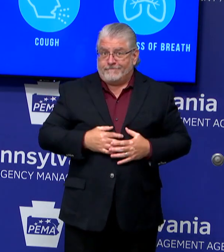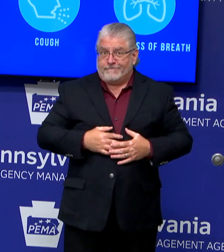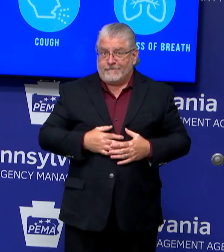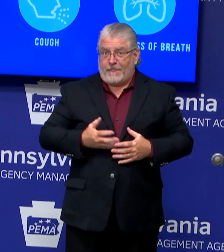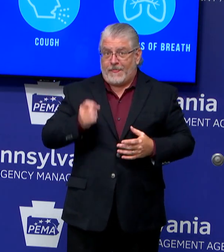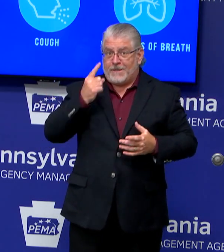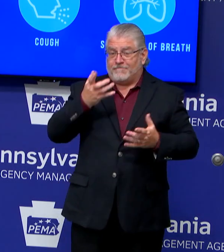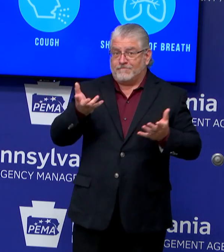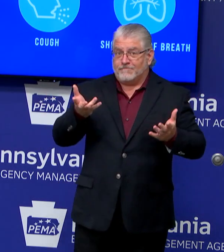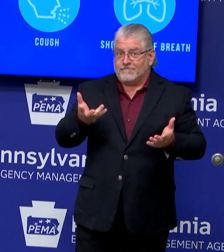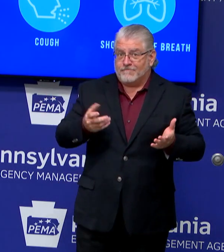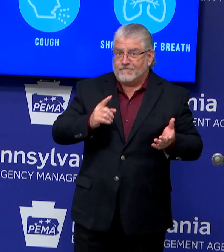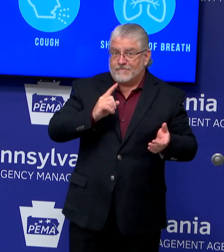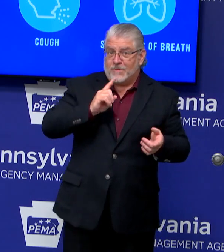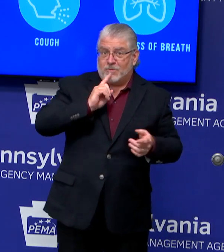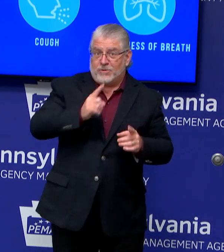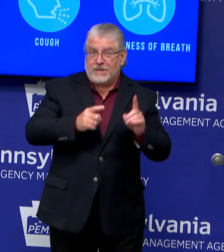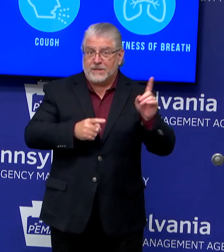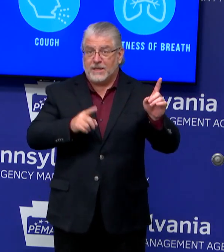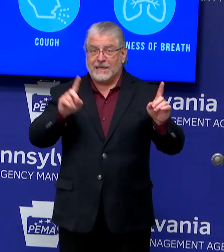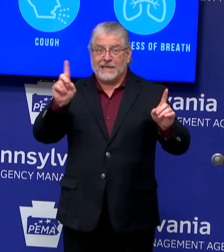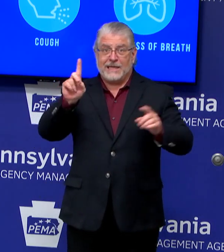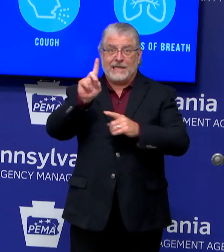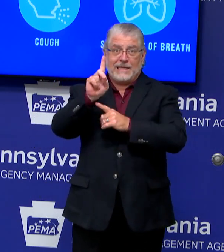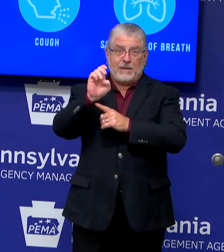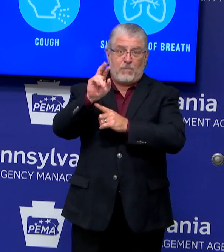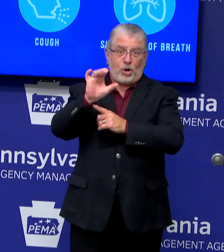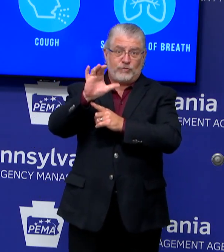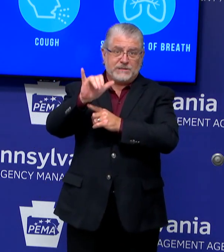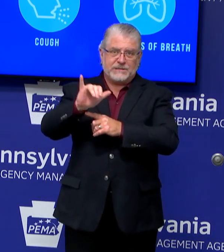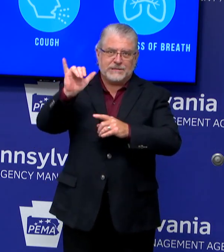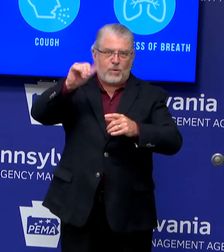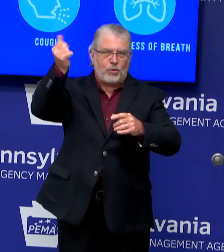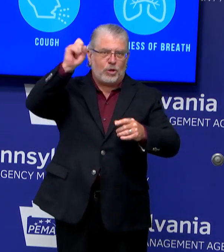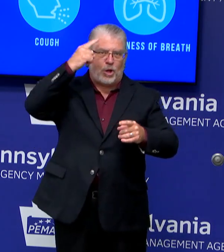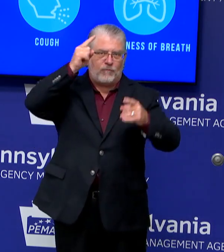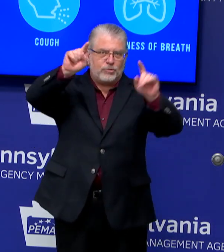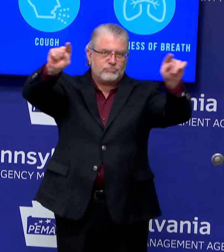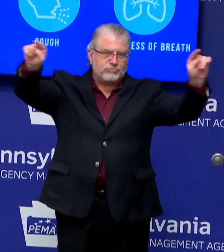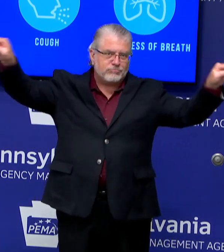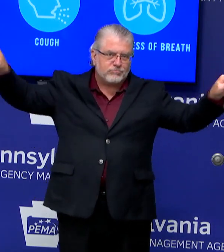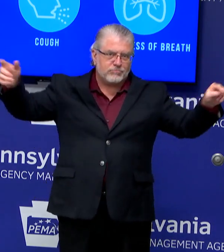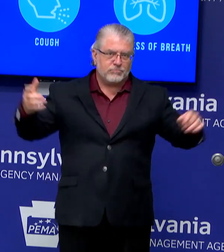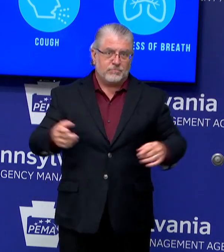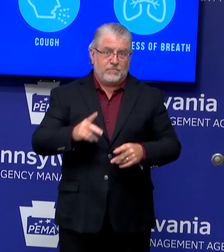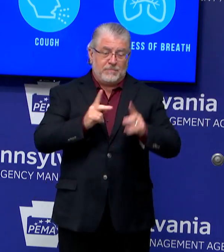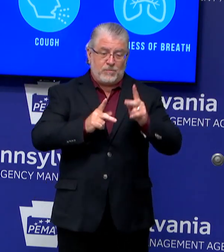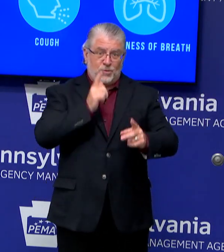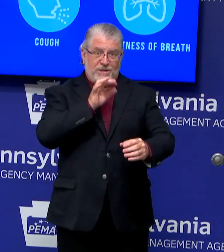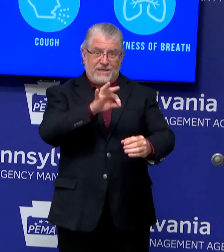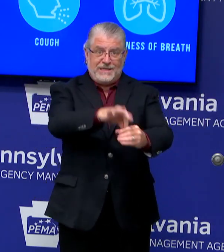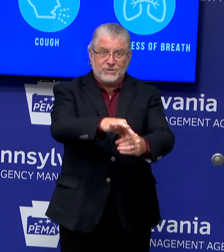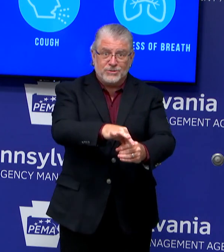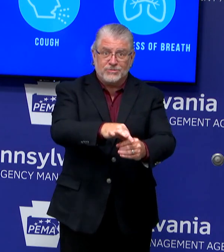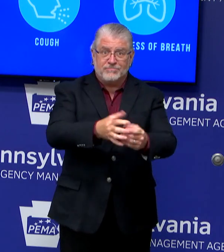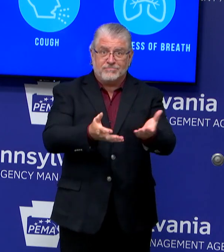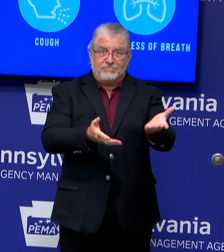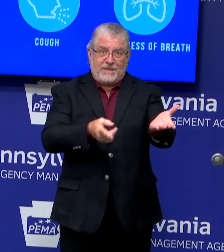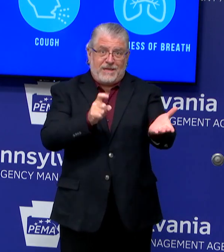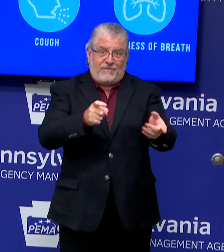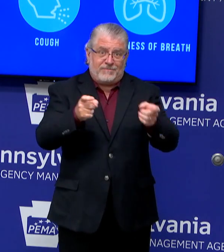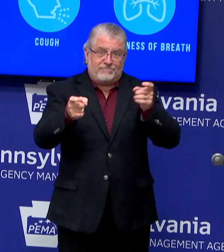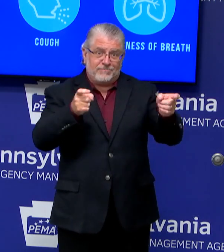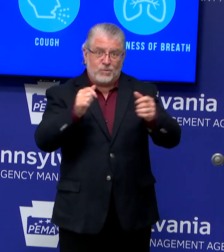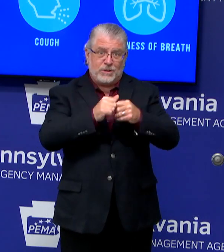other government, require from time to time its elected representatives to deal with crises, whether it's a